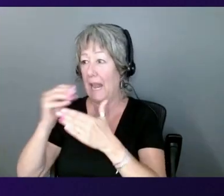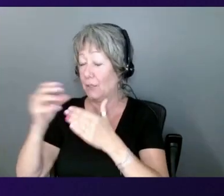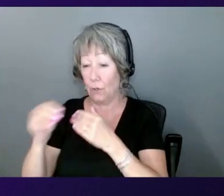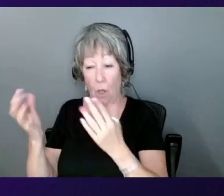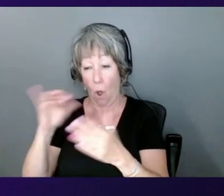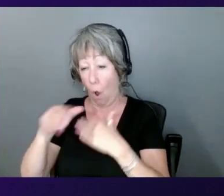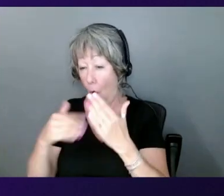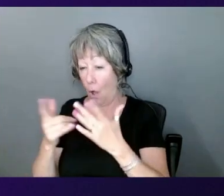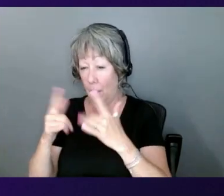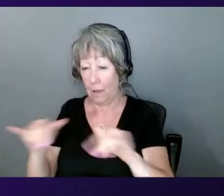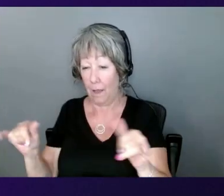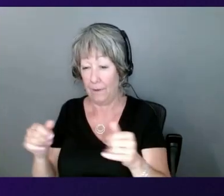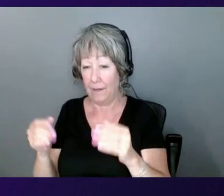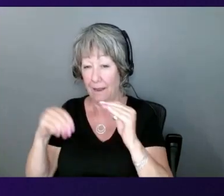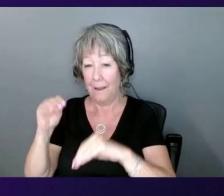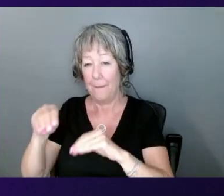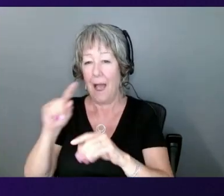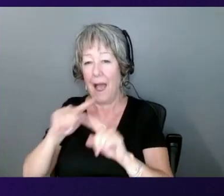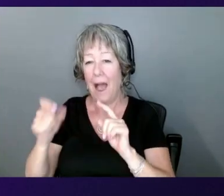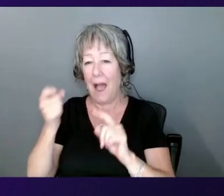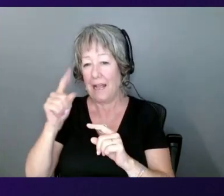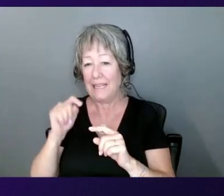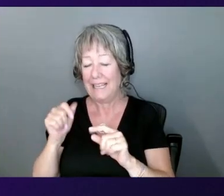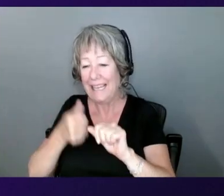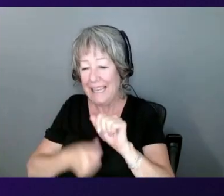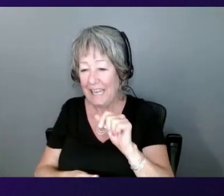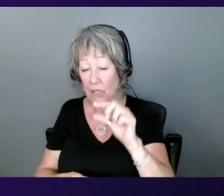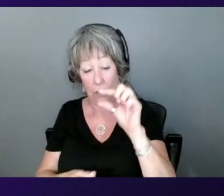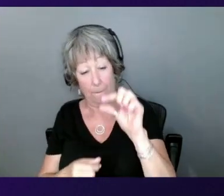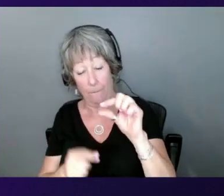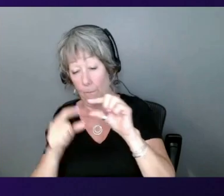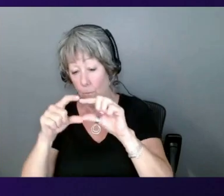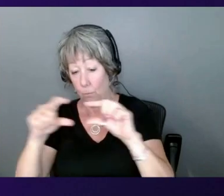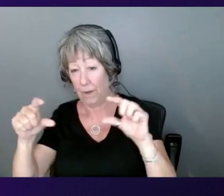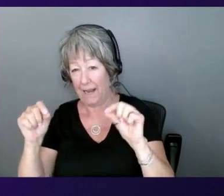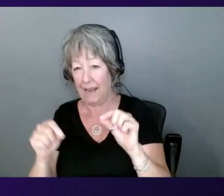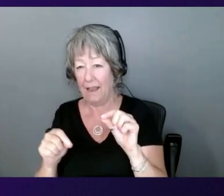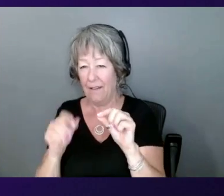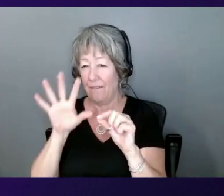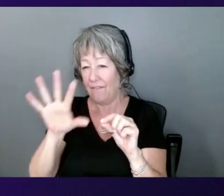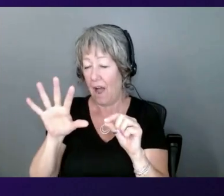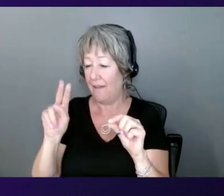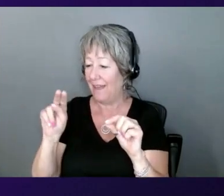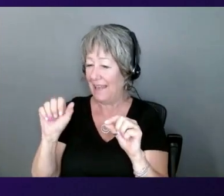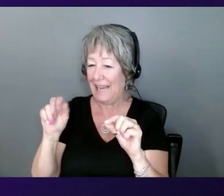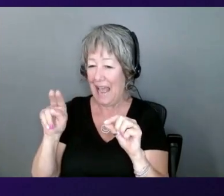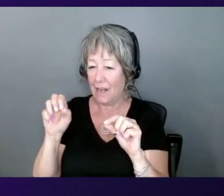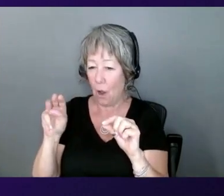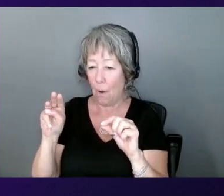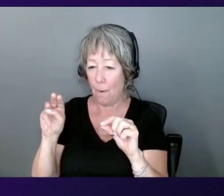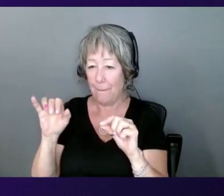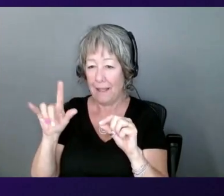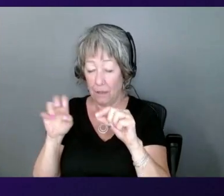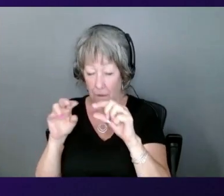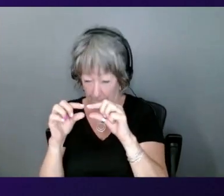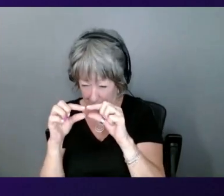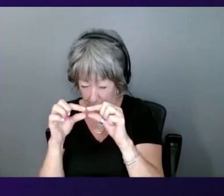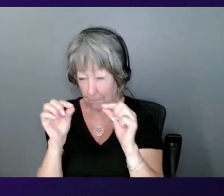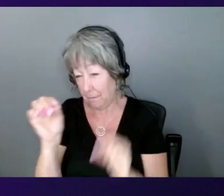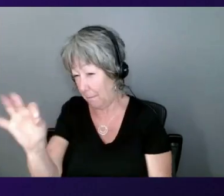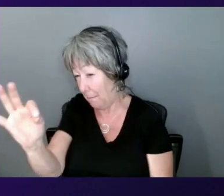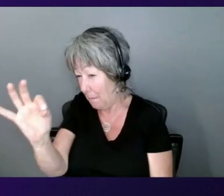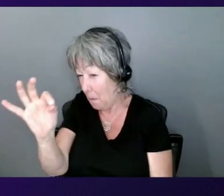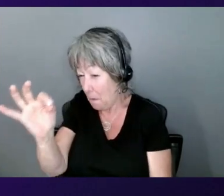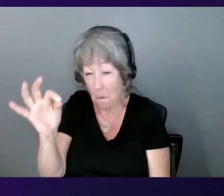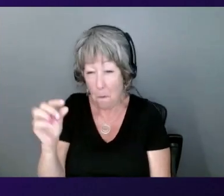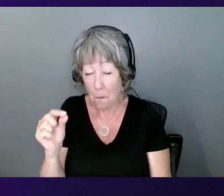each brick is a 5-nanometer brick, a transistor no wider than 5-nanometer. The house itself